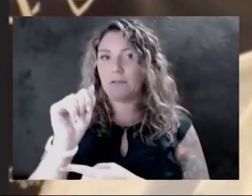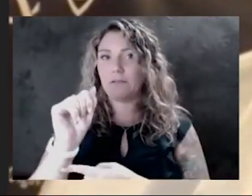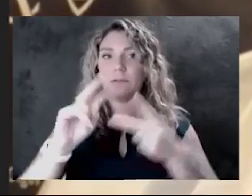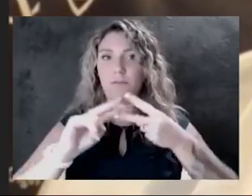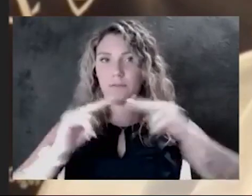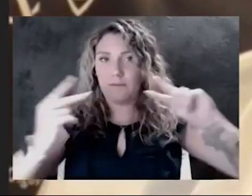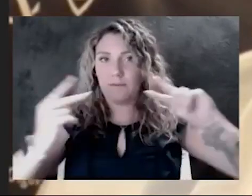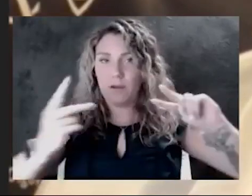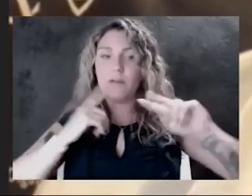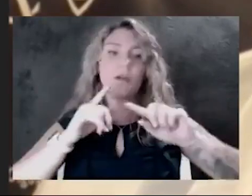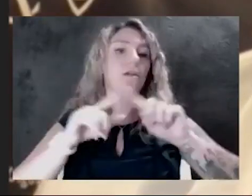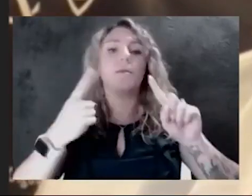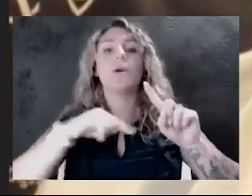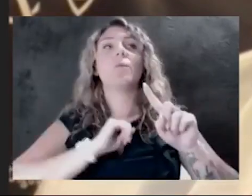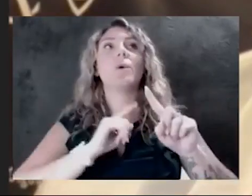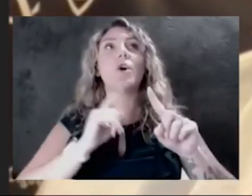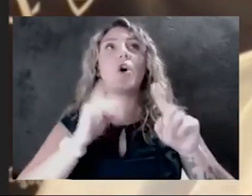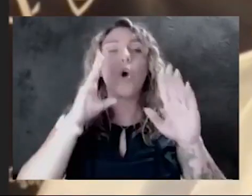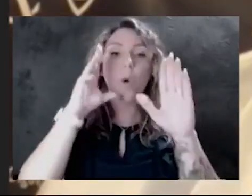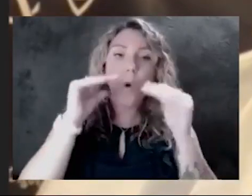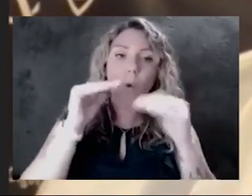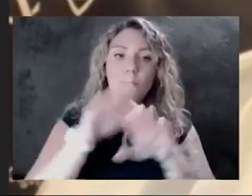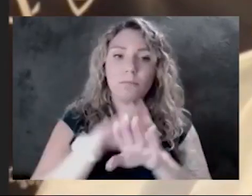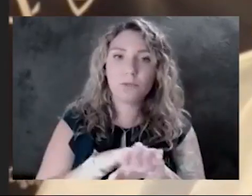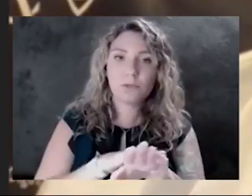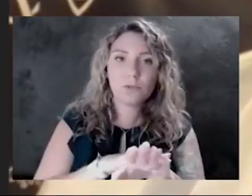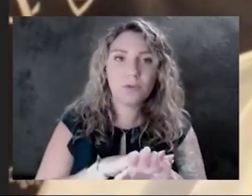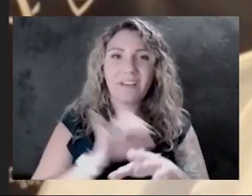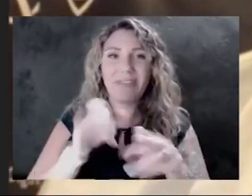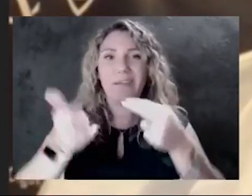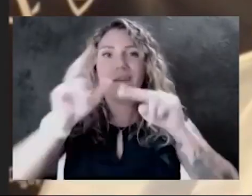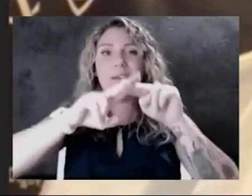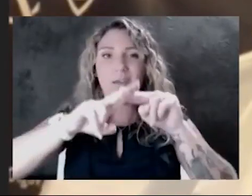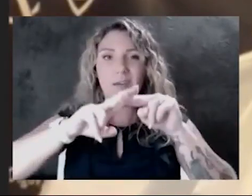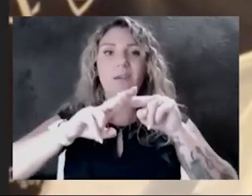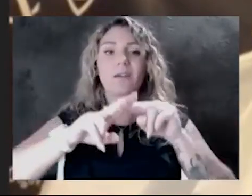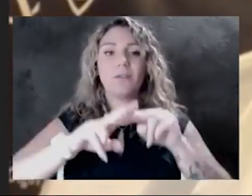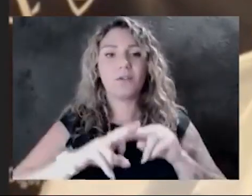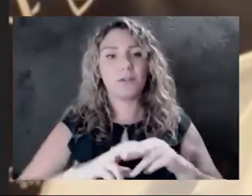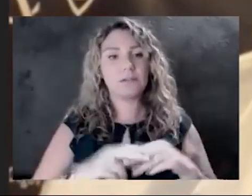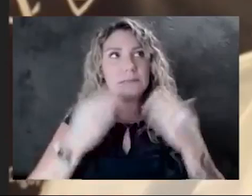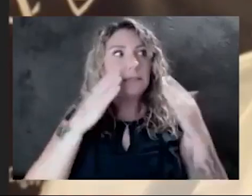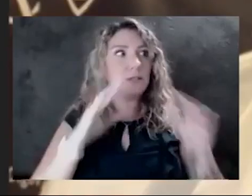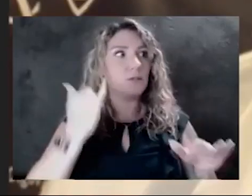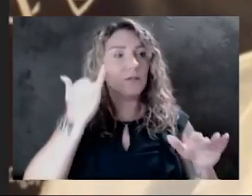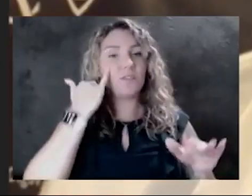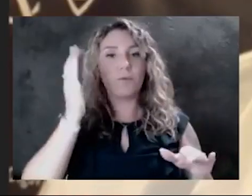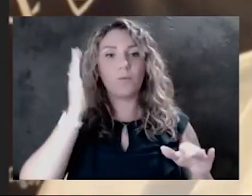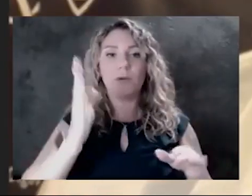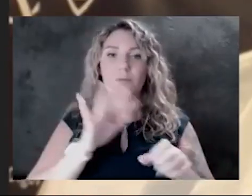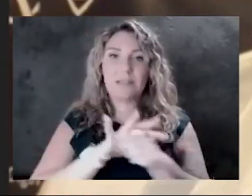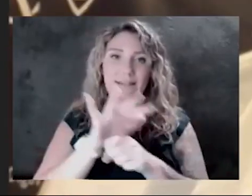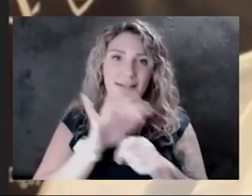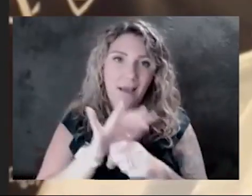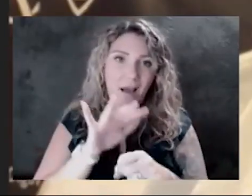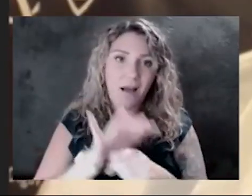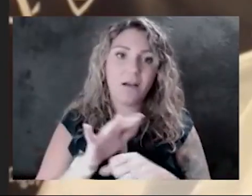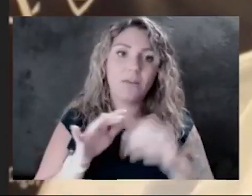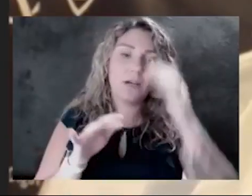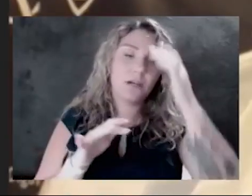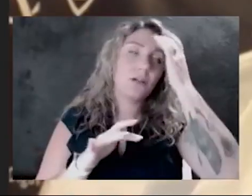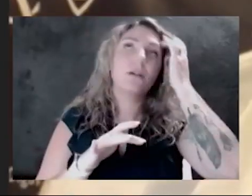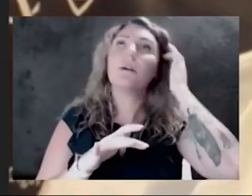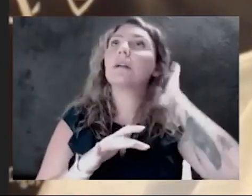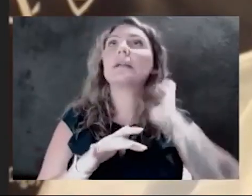to at least slow down the increase. I don't know if it's going to be enough. It really depends on